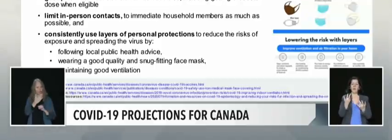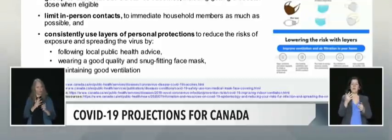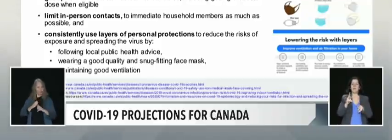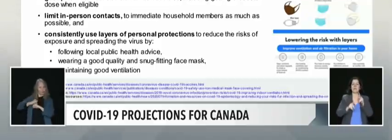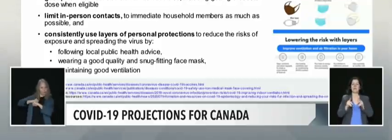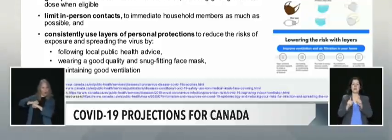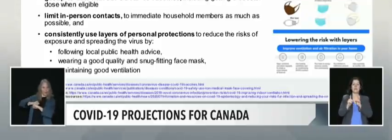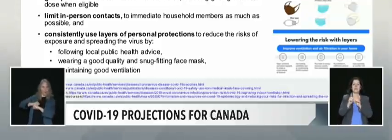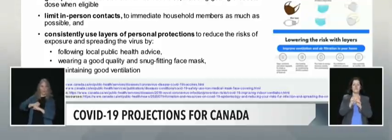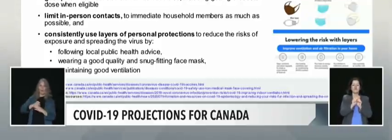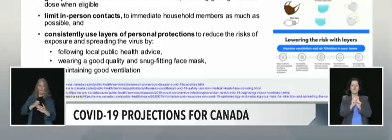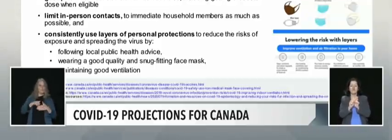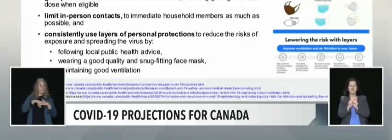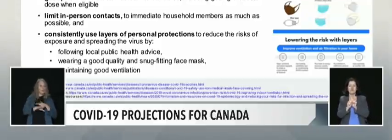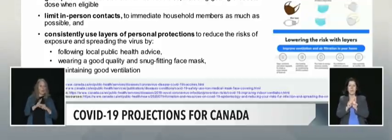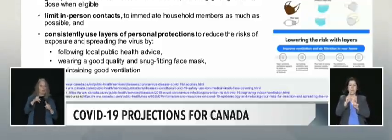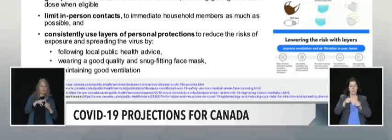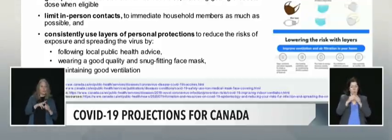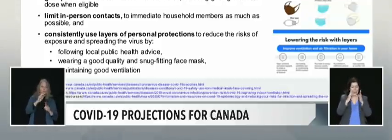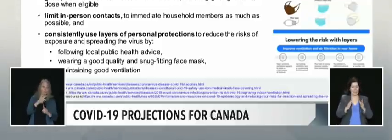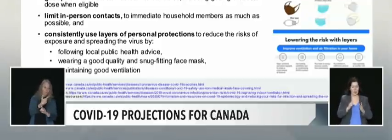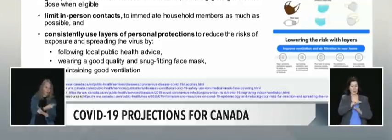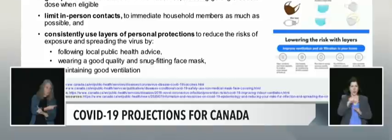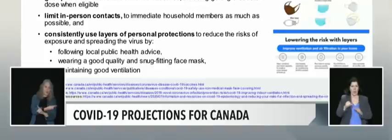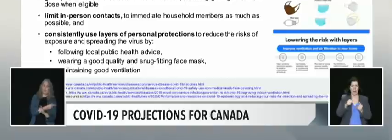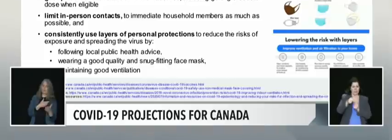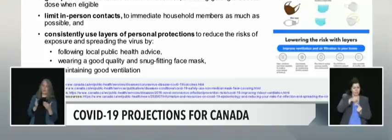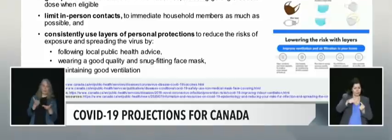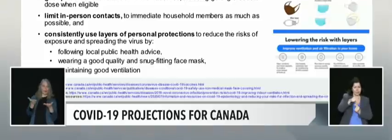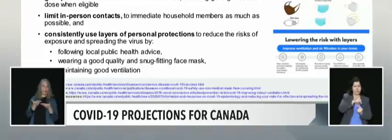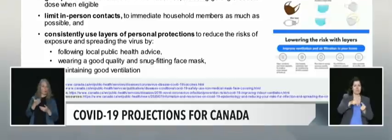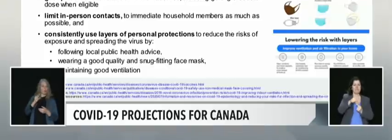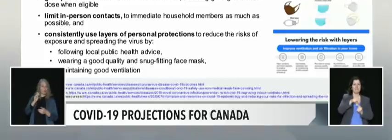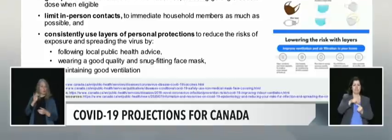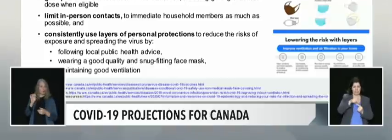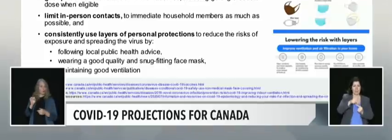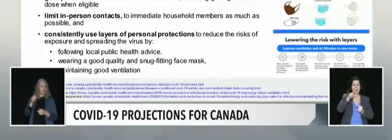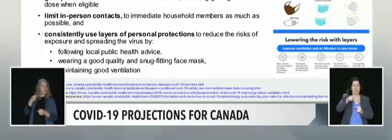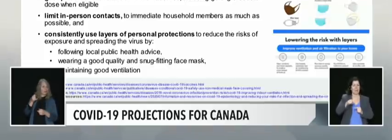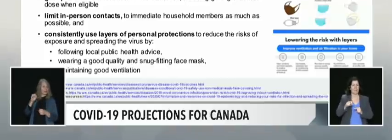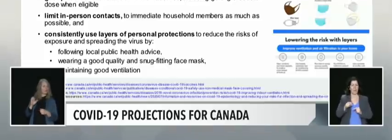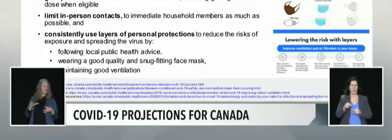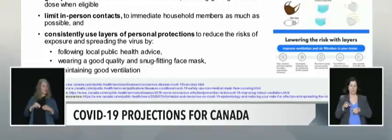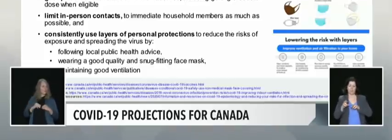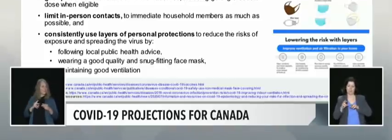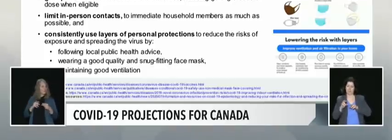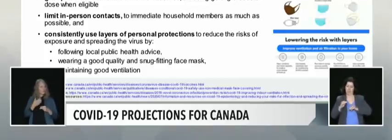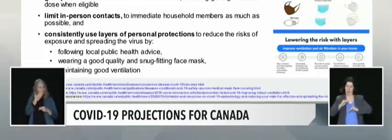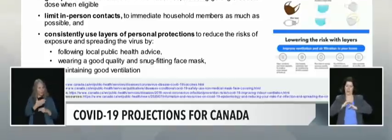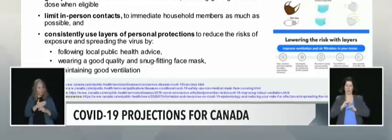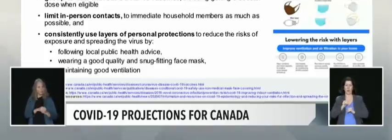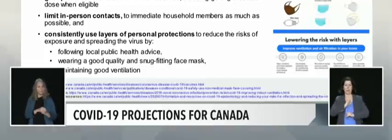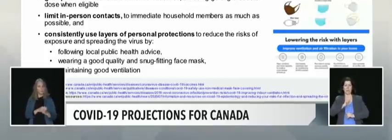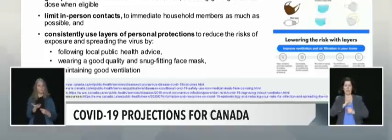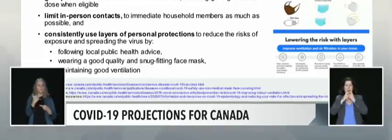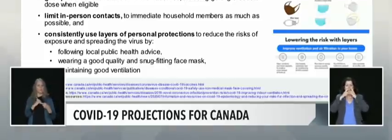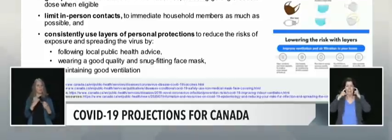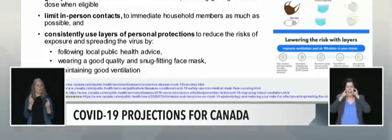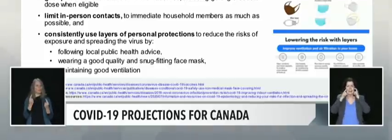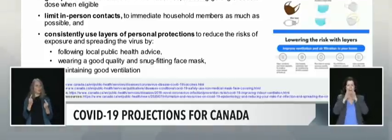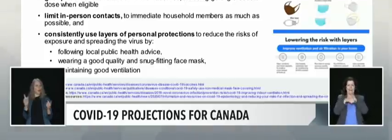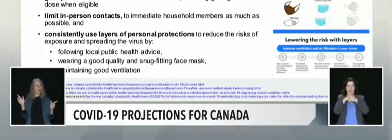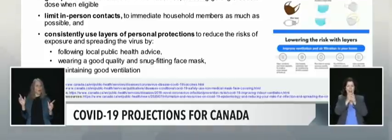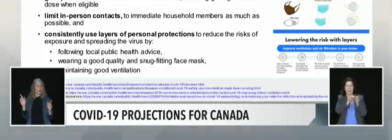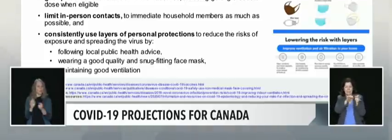in accepting whichever vaccine is offered to you. Secondly, limiting in-person contacts to immediate